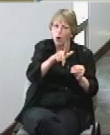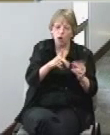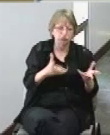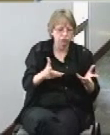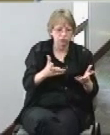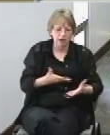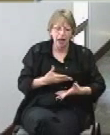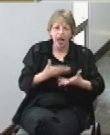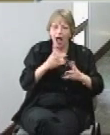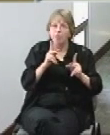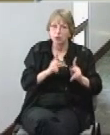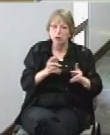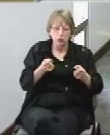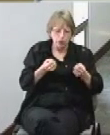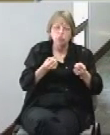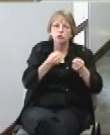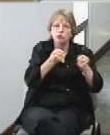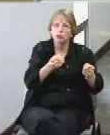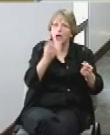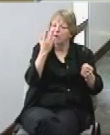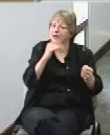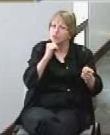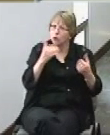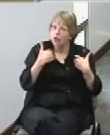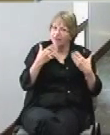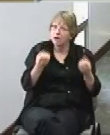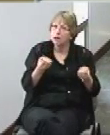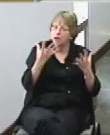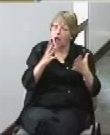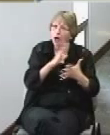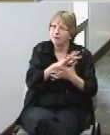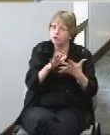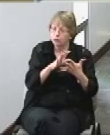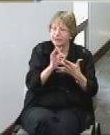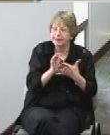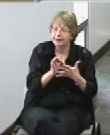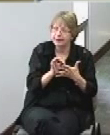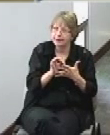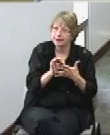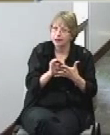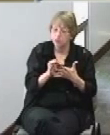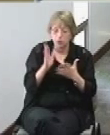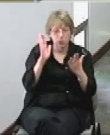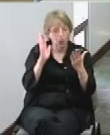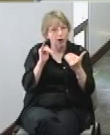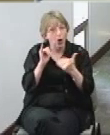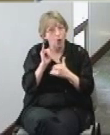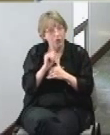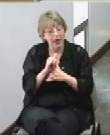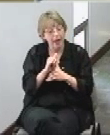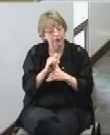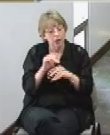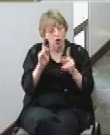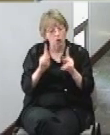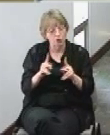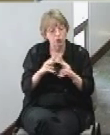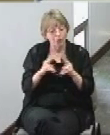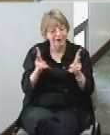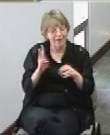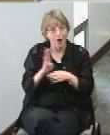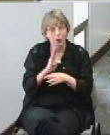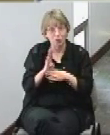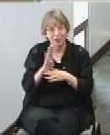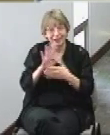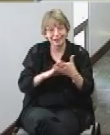because they just don't have many options to choose from so we hope that person will be very busy doing